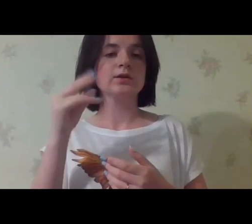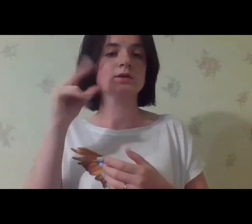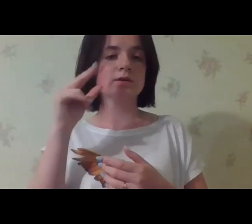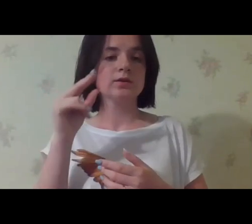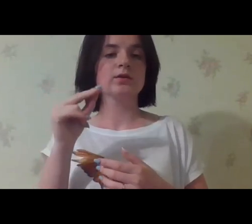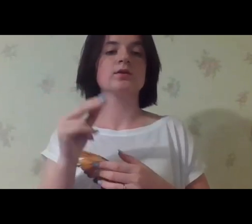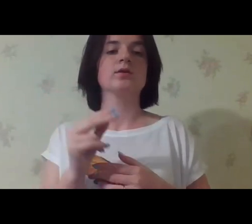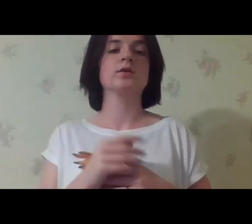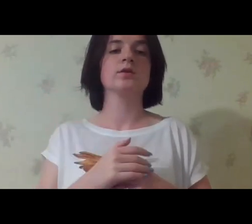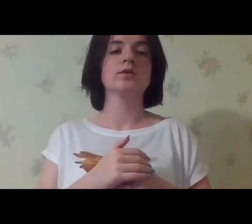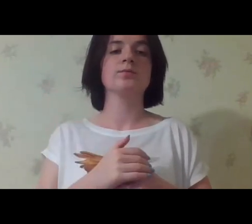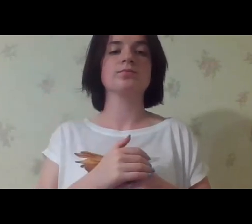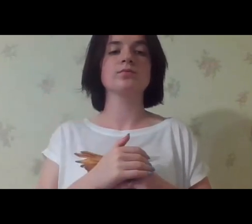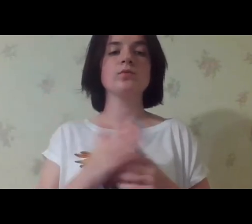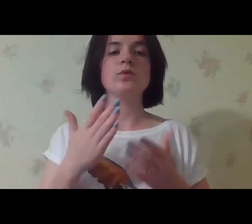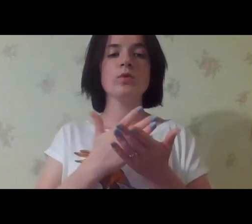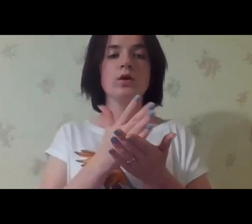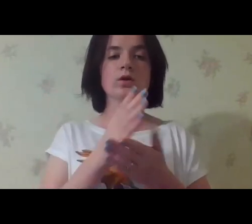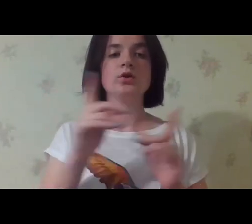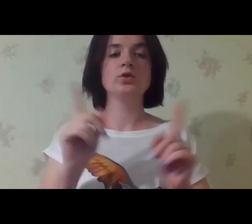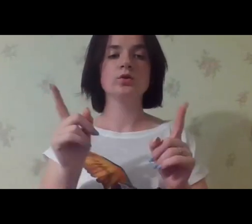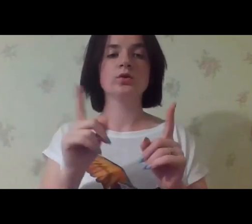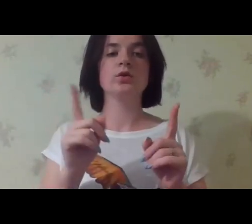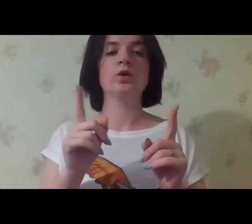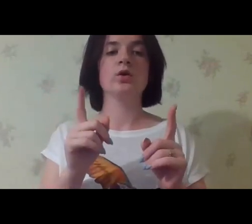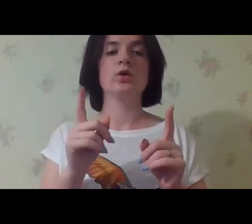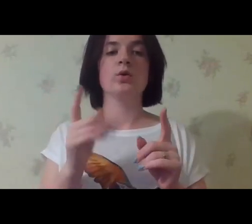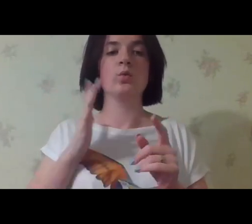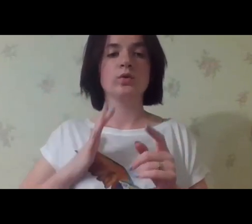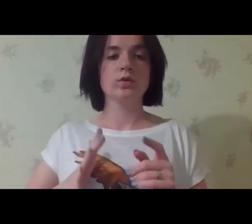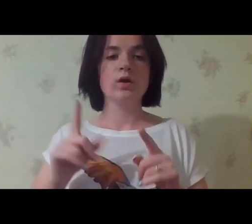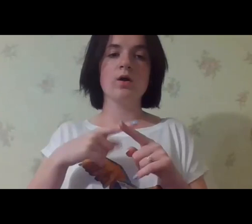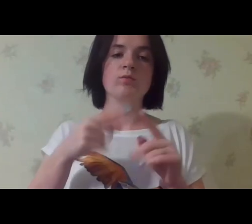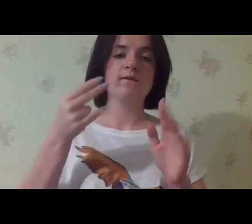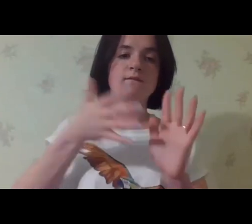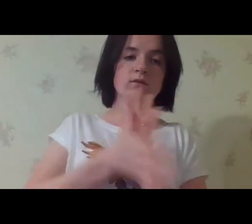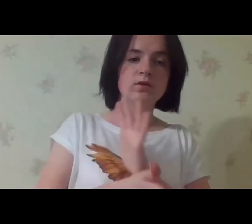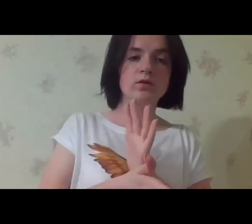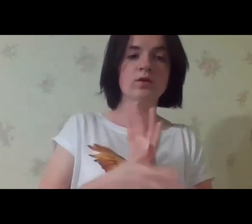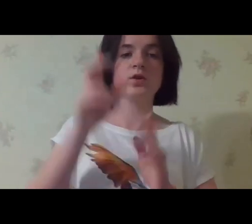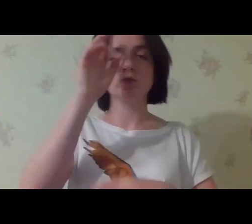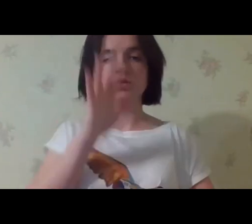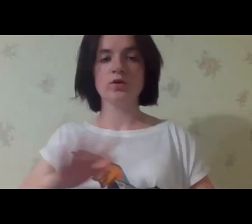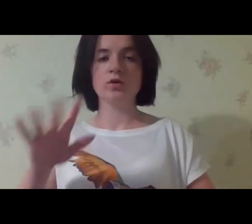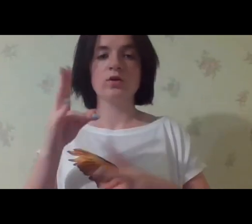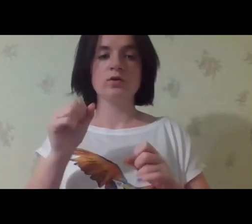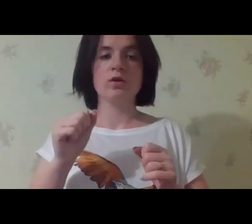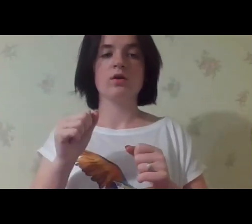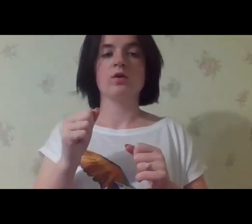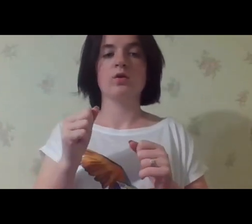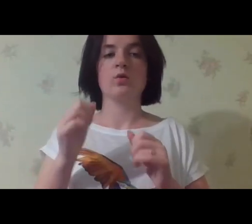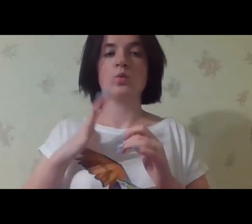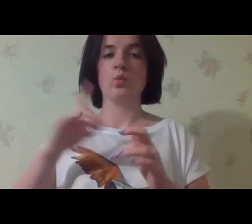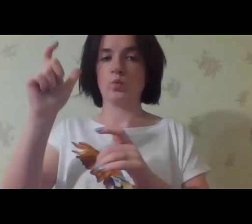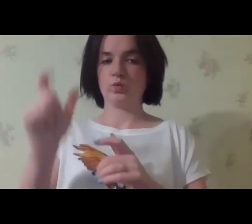Social Policy and they said that the maintenance or the cost, rather, of the